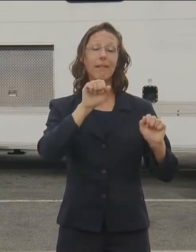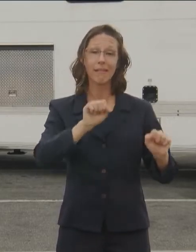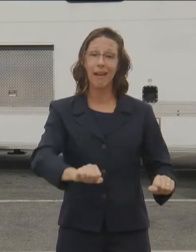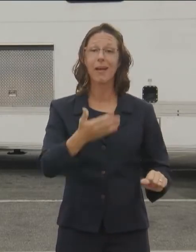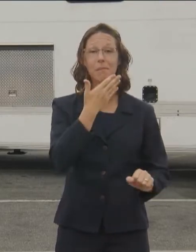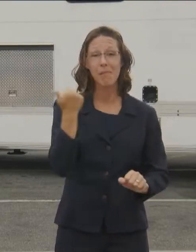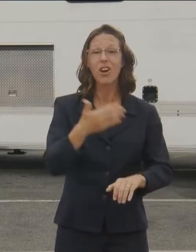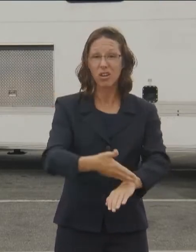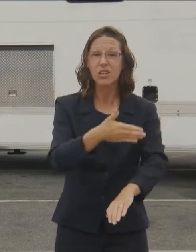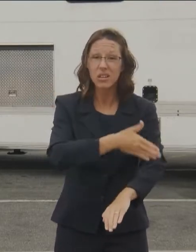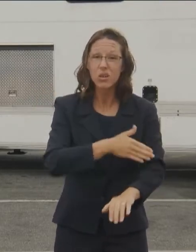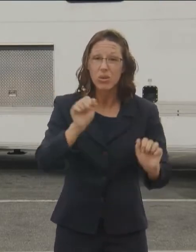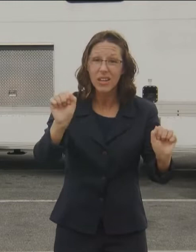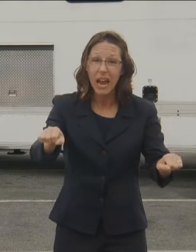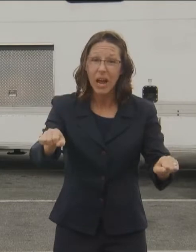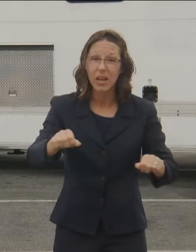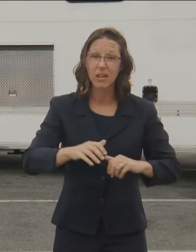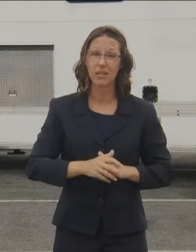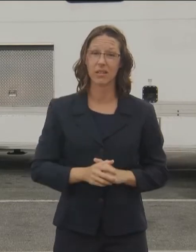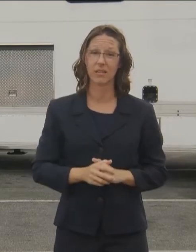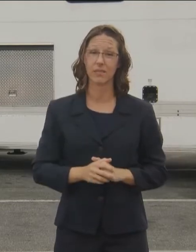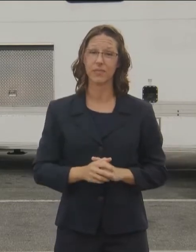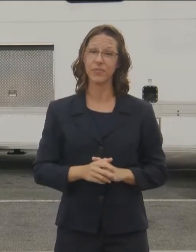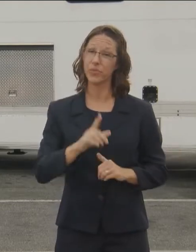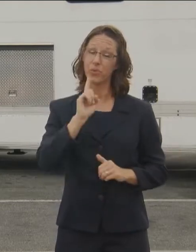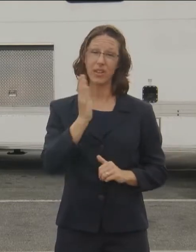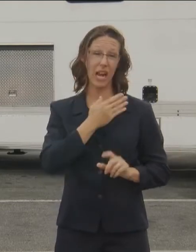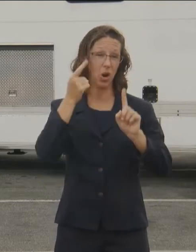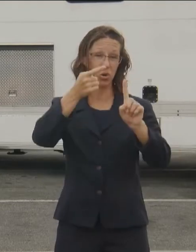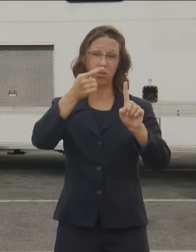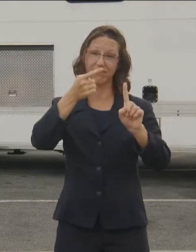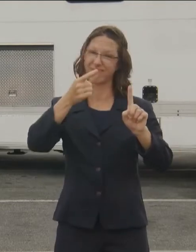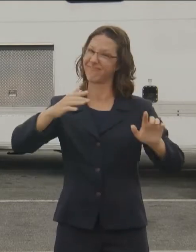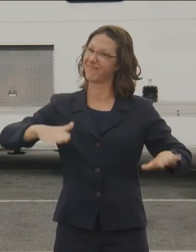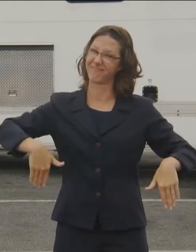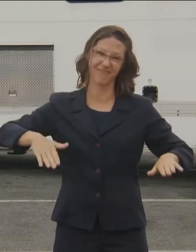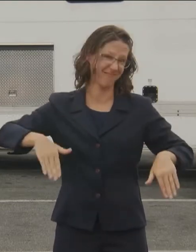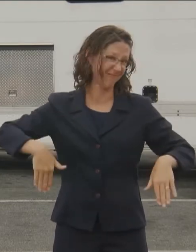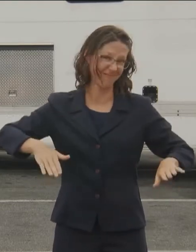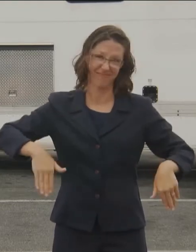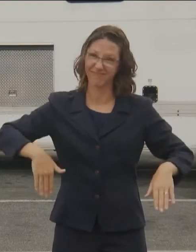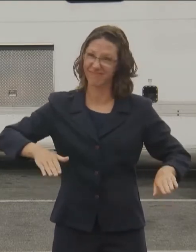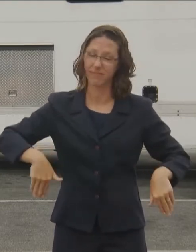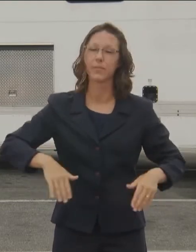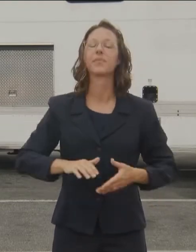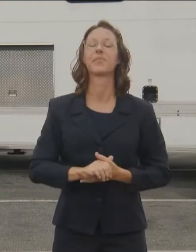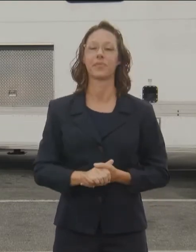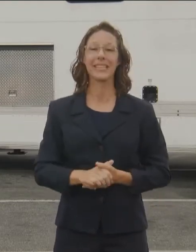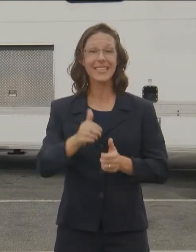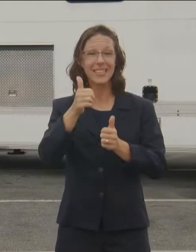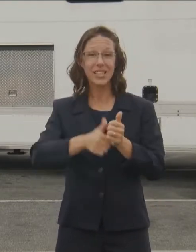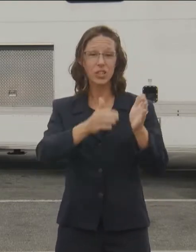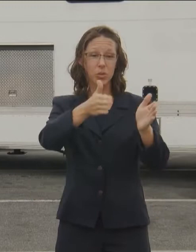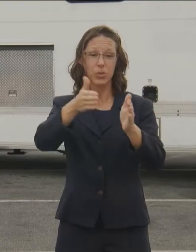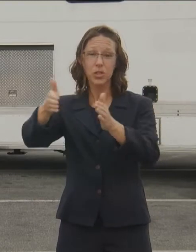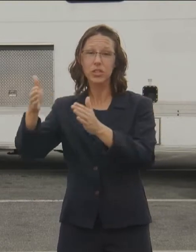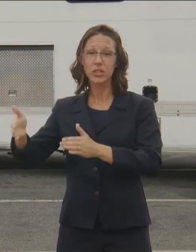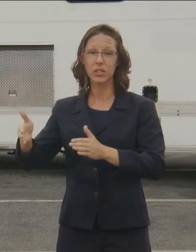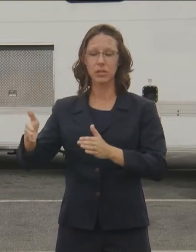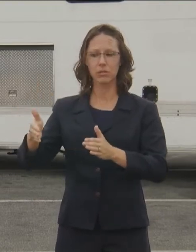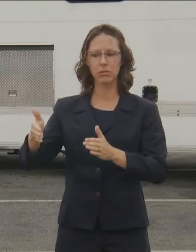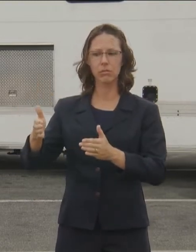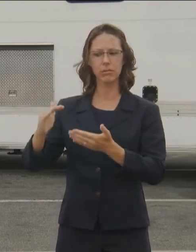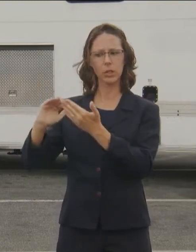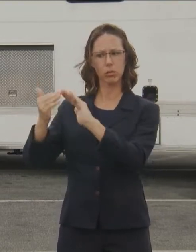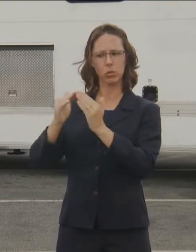even better. And this is not where we want to be. Again, as good as it is. But every one of us lives in communities where we